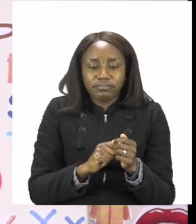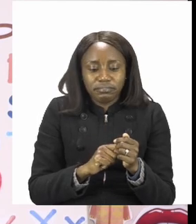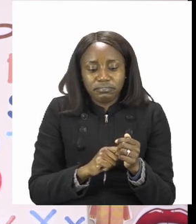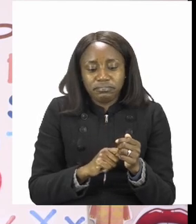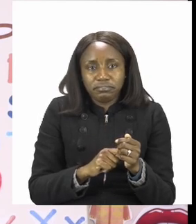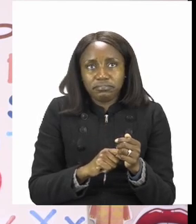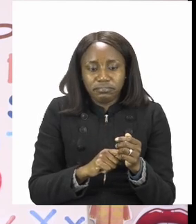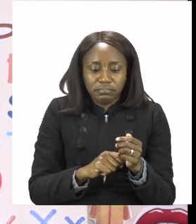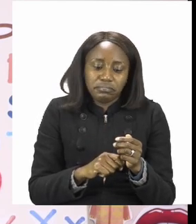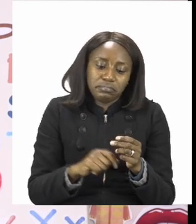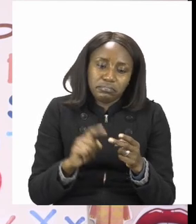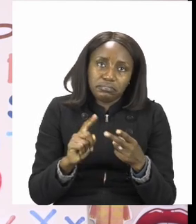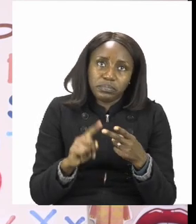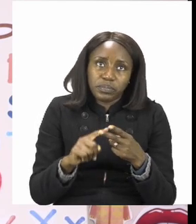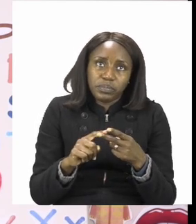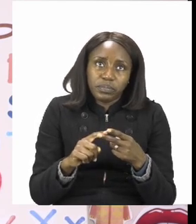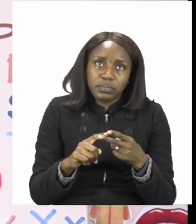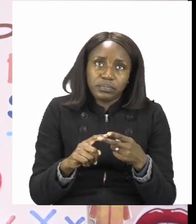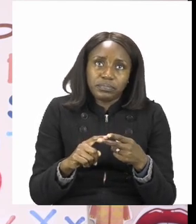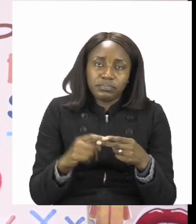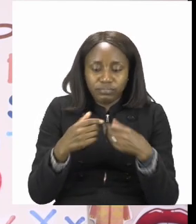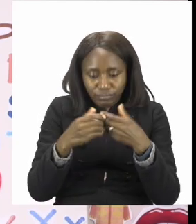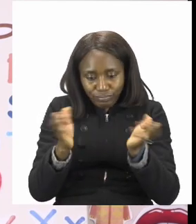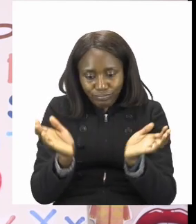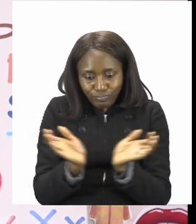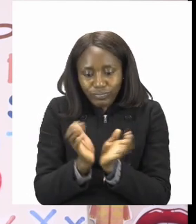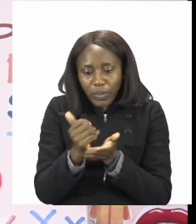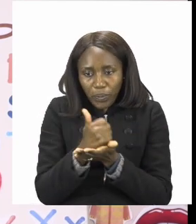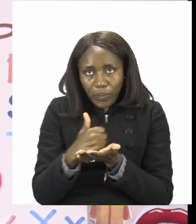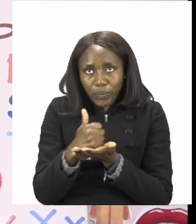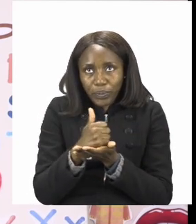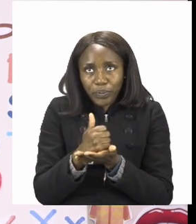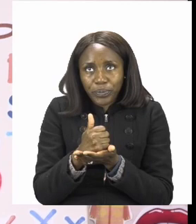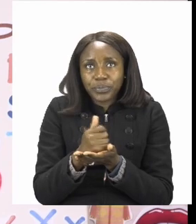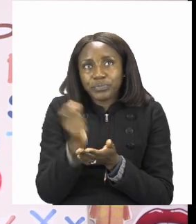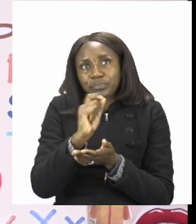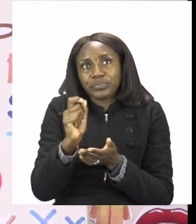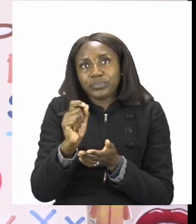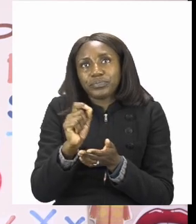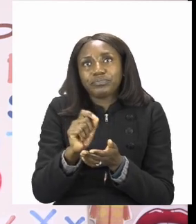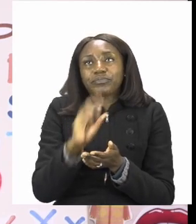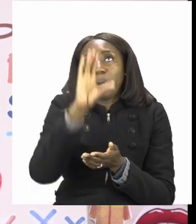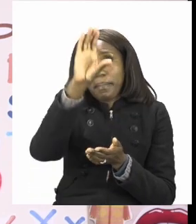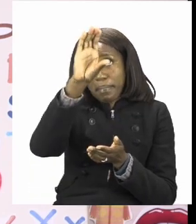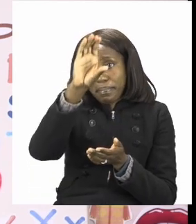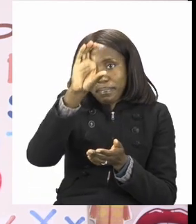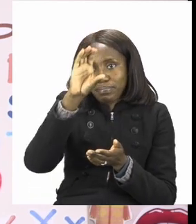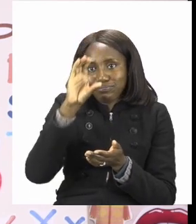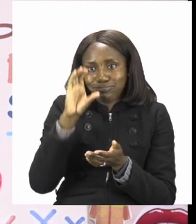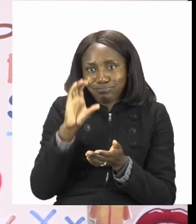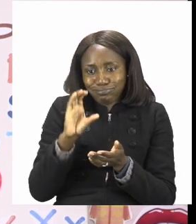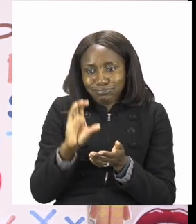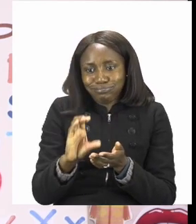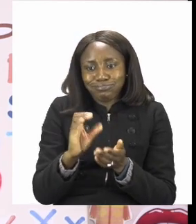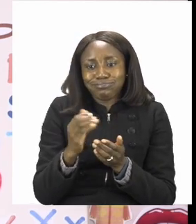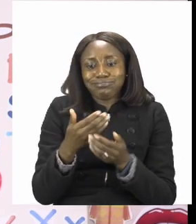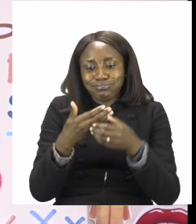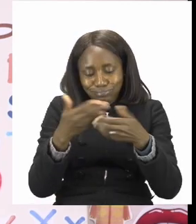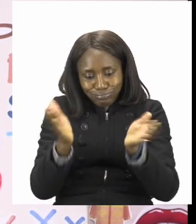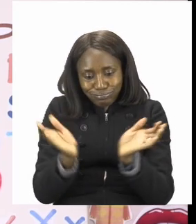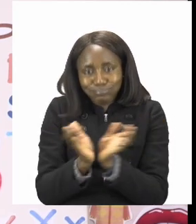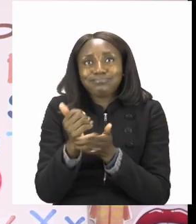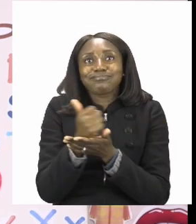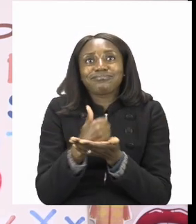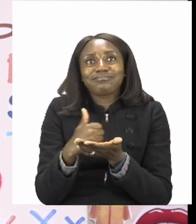is number two. We had a picture of a bow. Then we had the word bow and we made the sentence take out